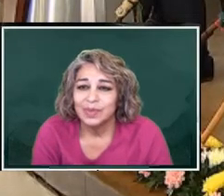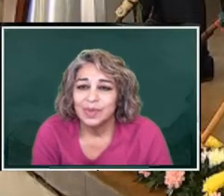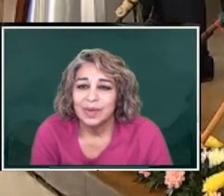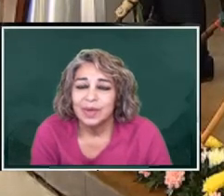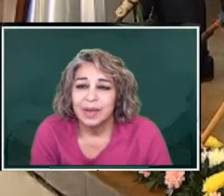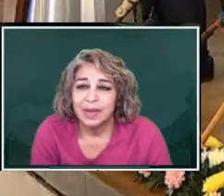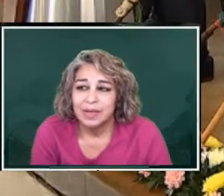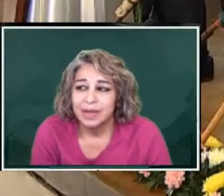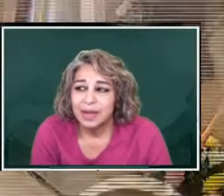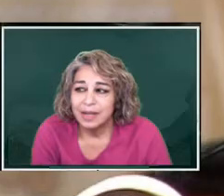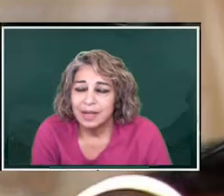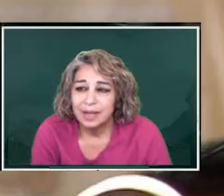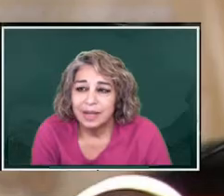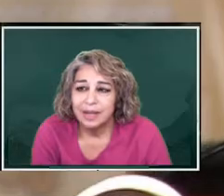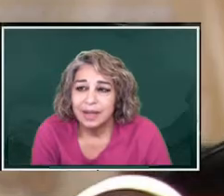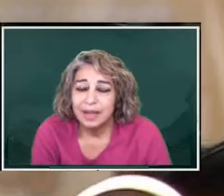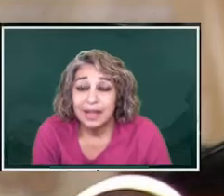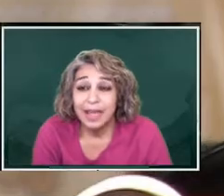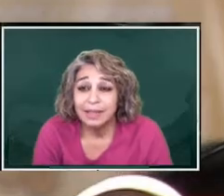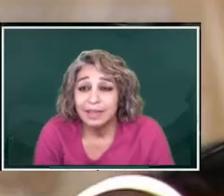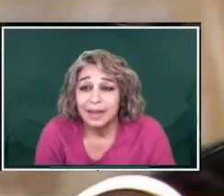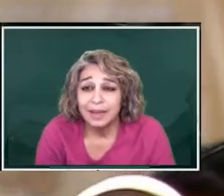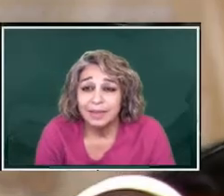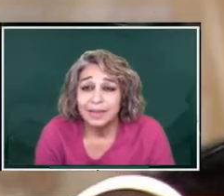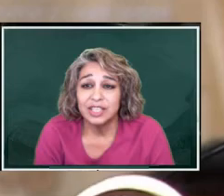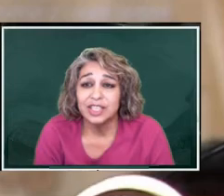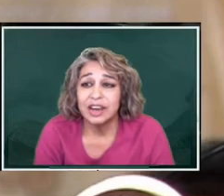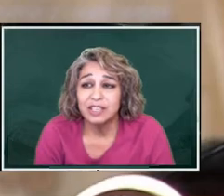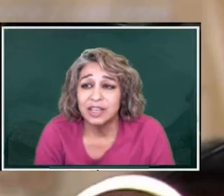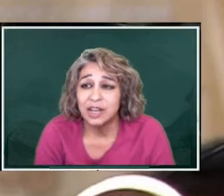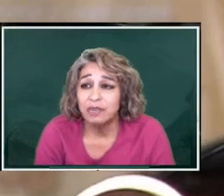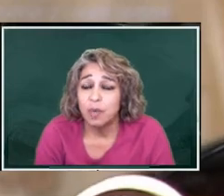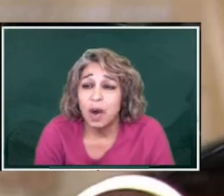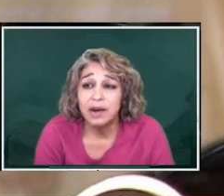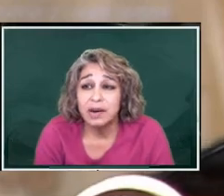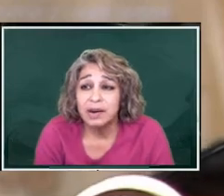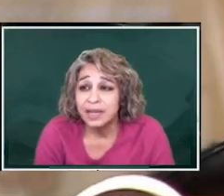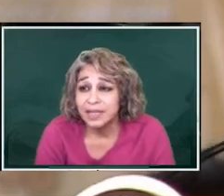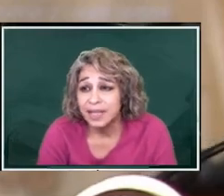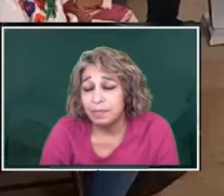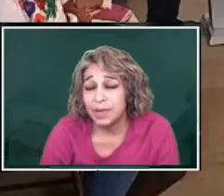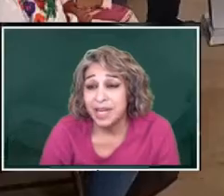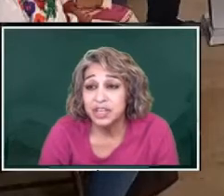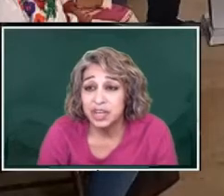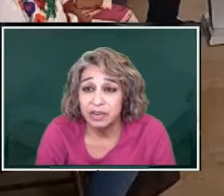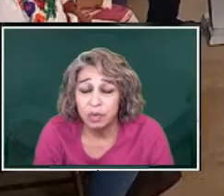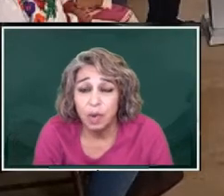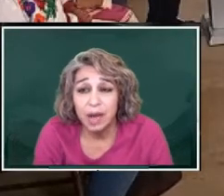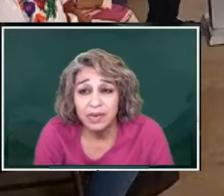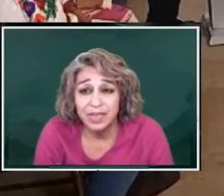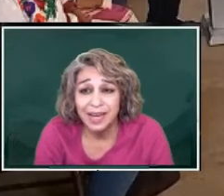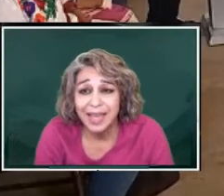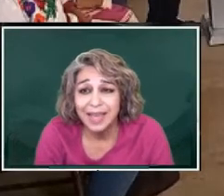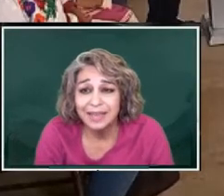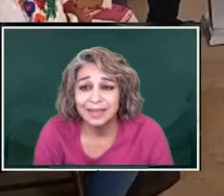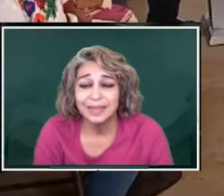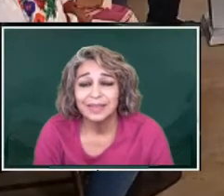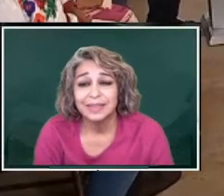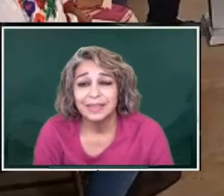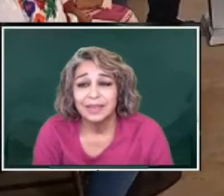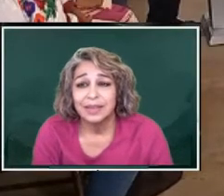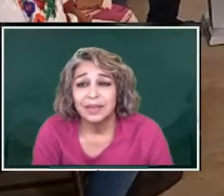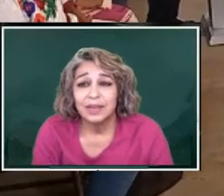like the, the scarcity of water, contamination of water in the lake.